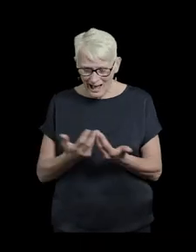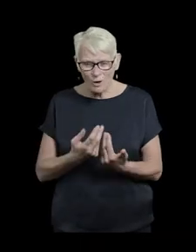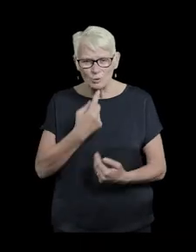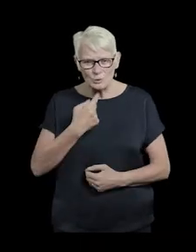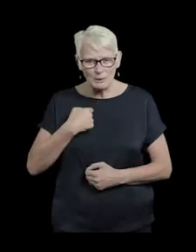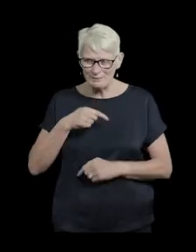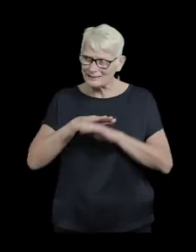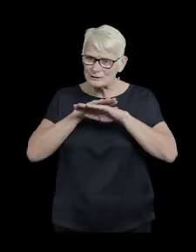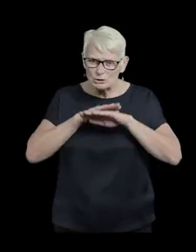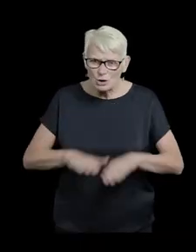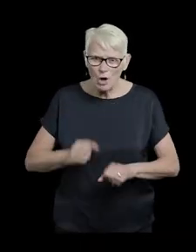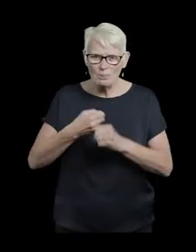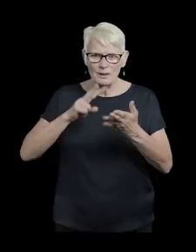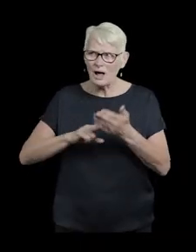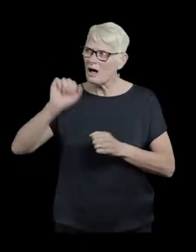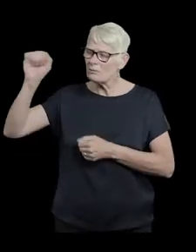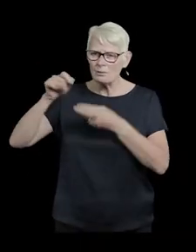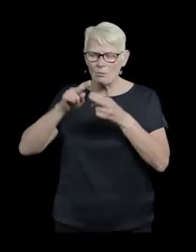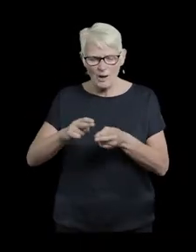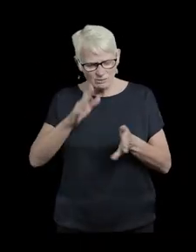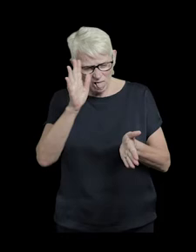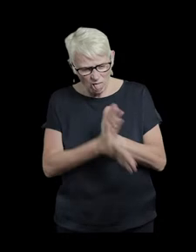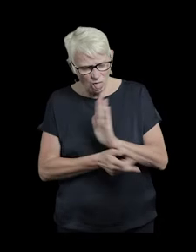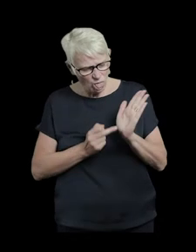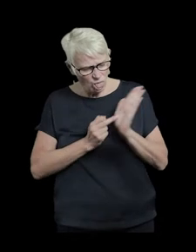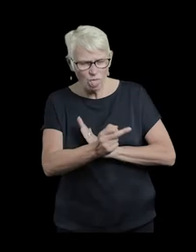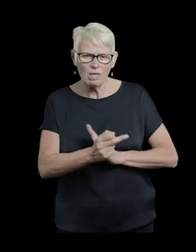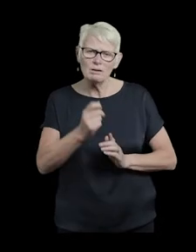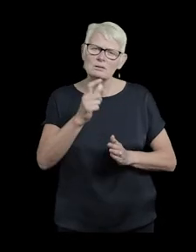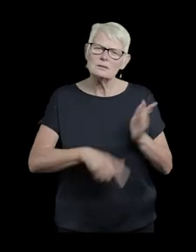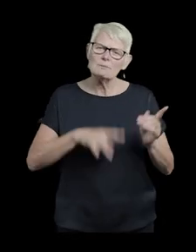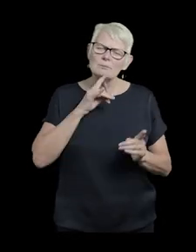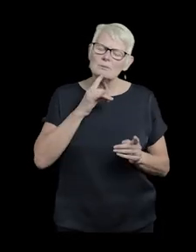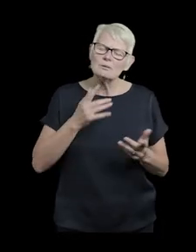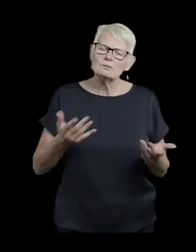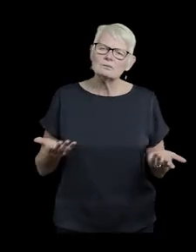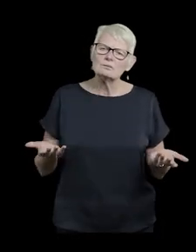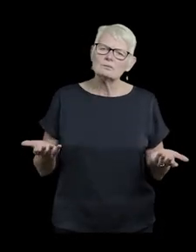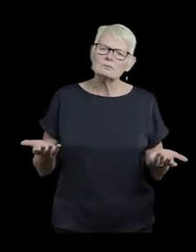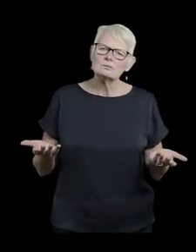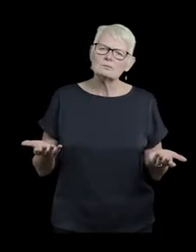How can you tell me that this is not eugenics?